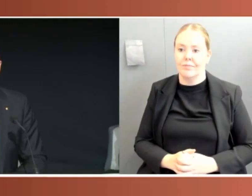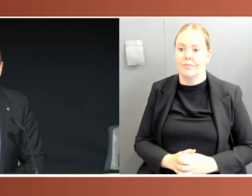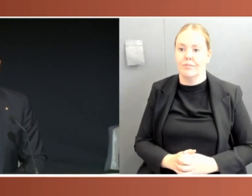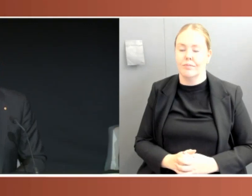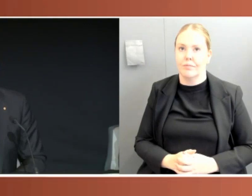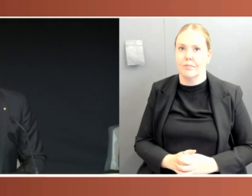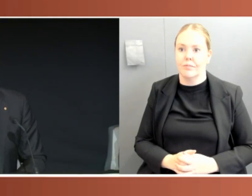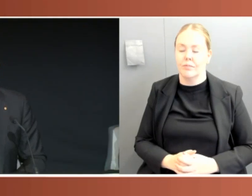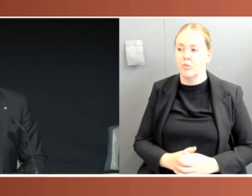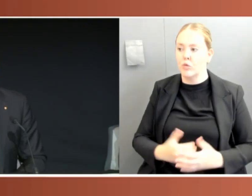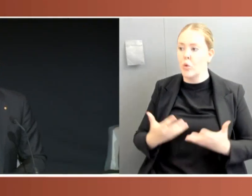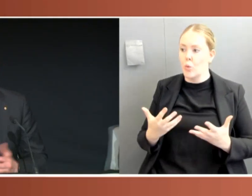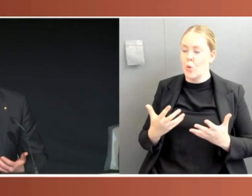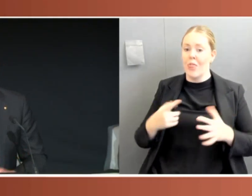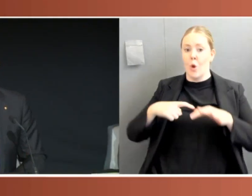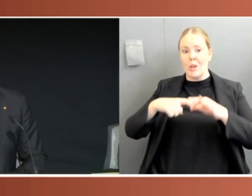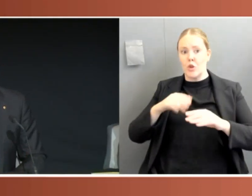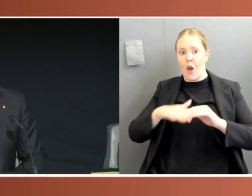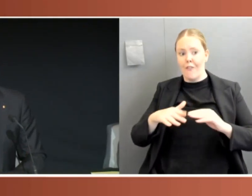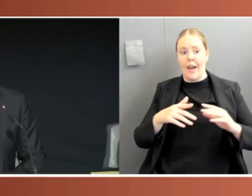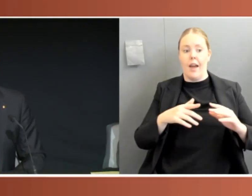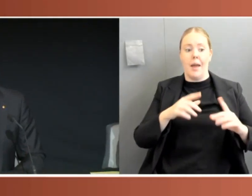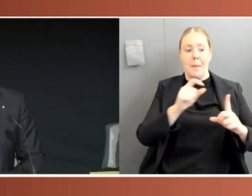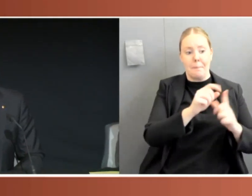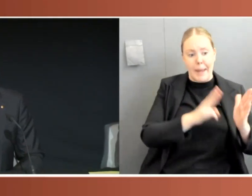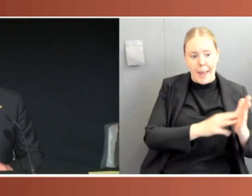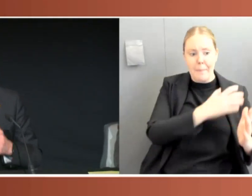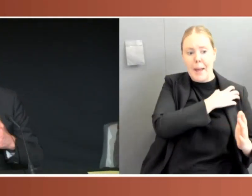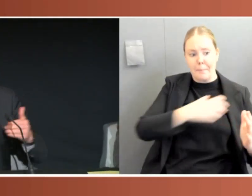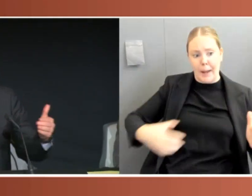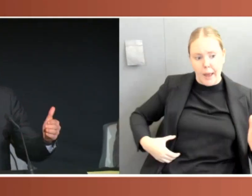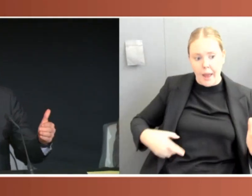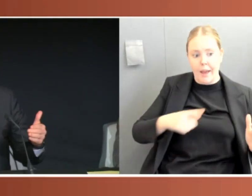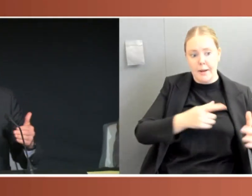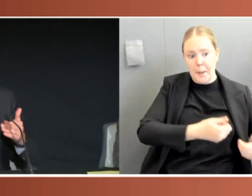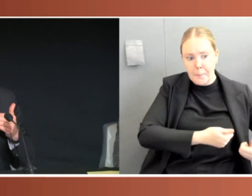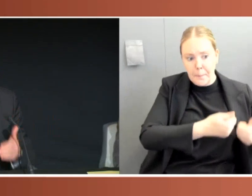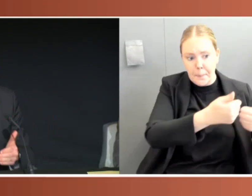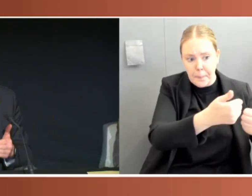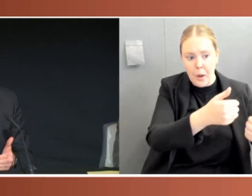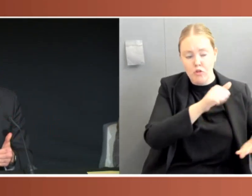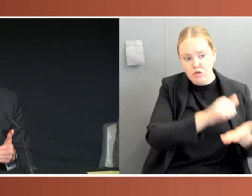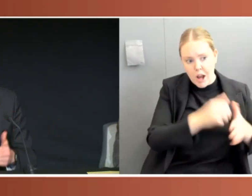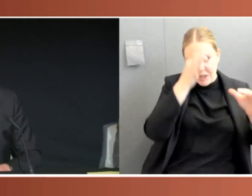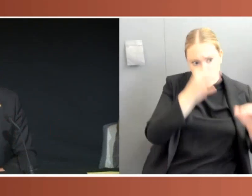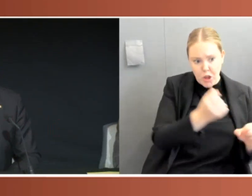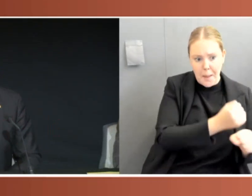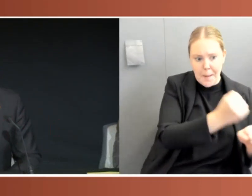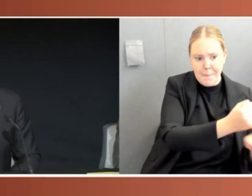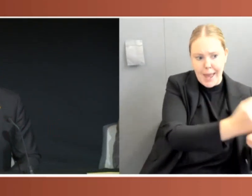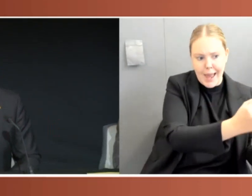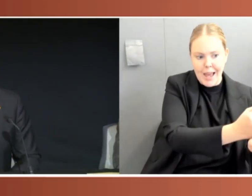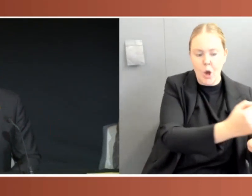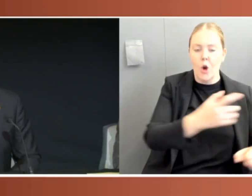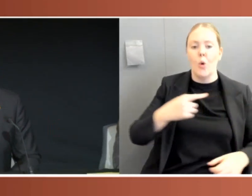being argued out. And the absence of that, again, I saw repeatedly fed into levels of distrust, in particular,